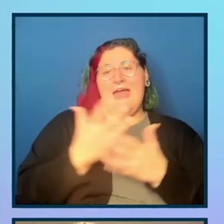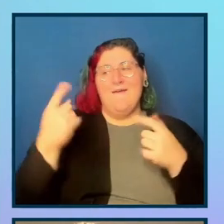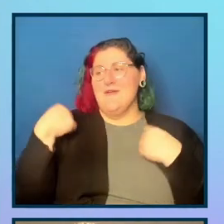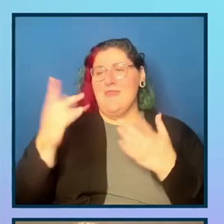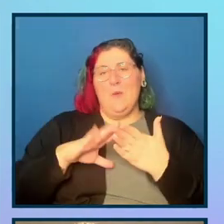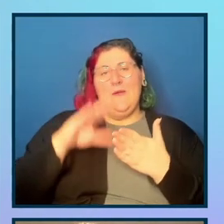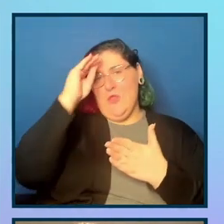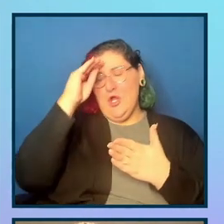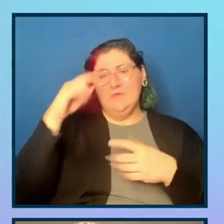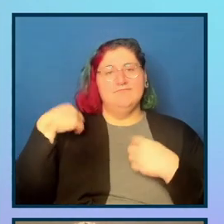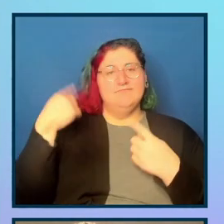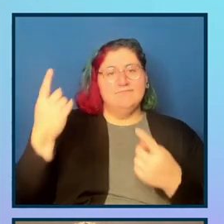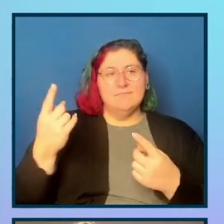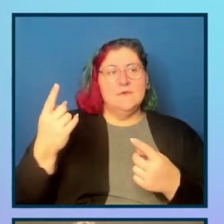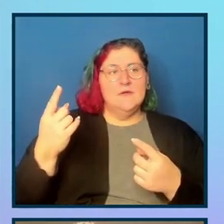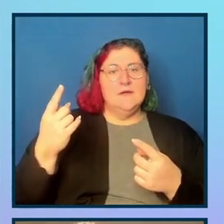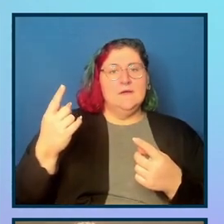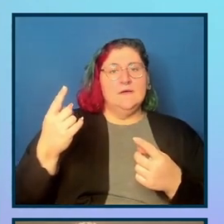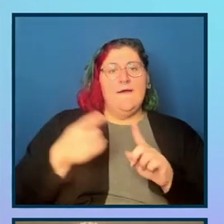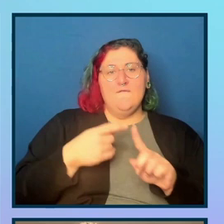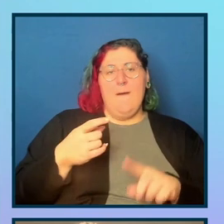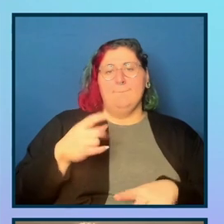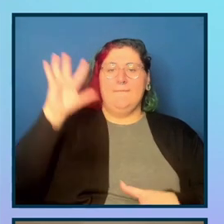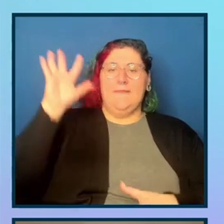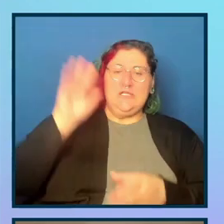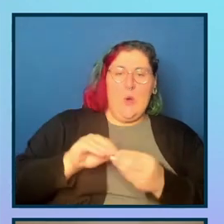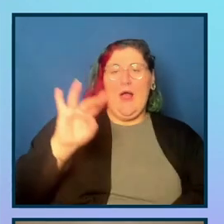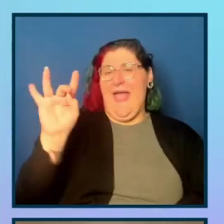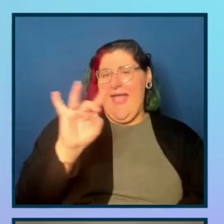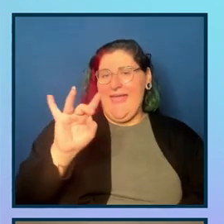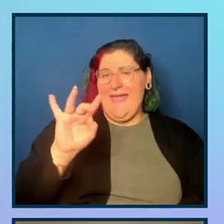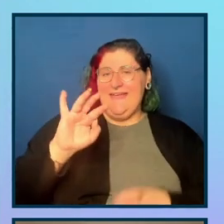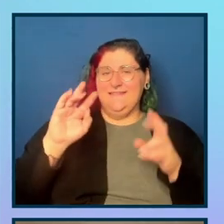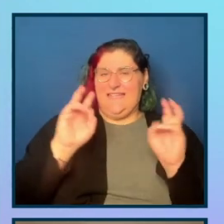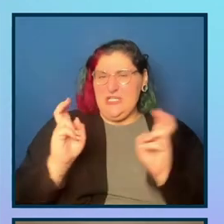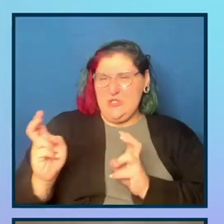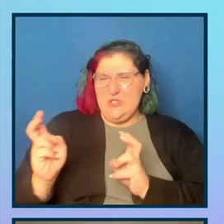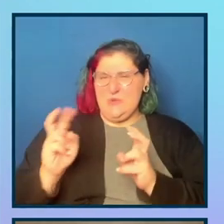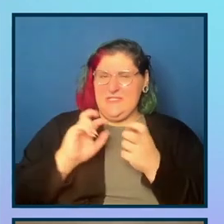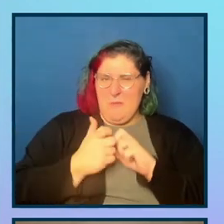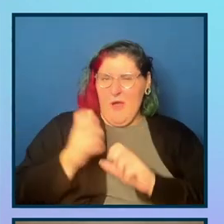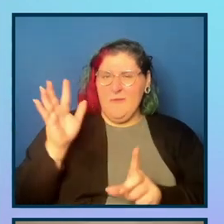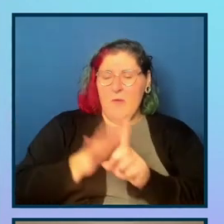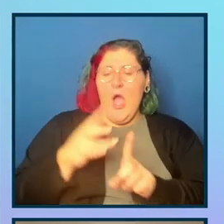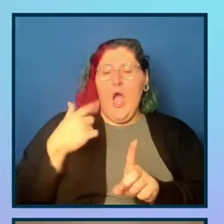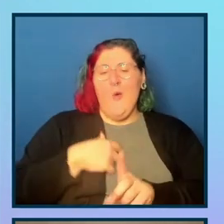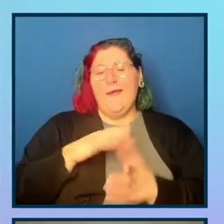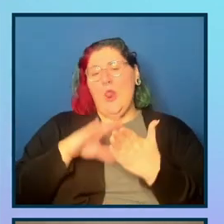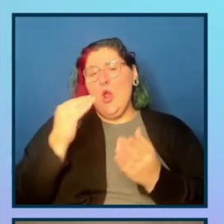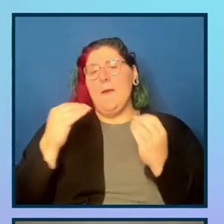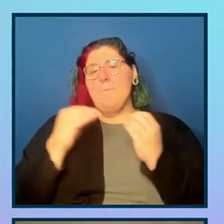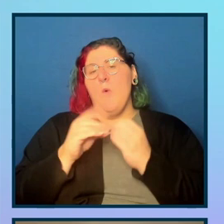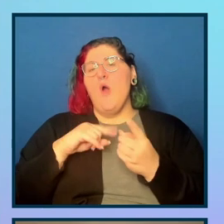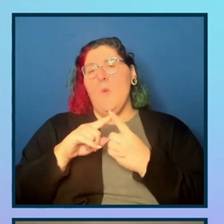uh, these eight issues total. Um, and we can actually learn a little more if we look at some issue breakdown. Uh, but once we look at